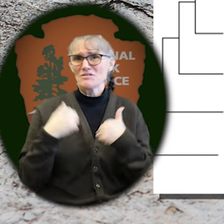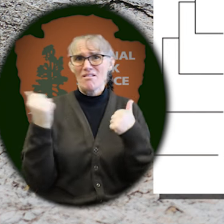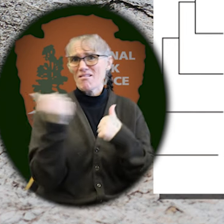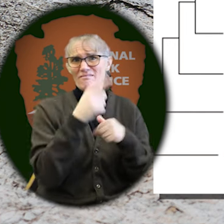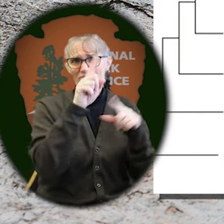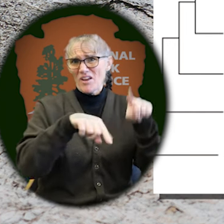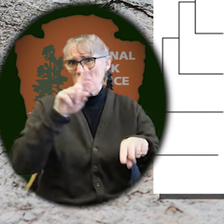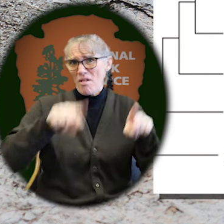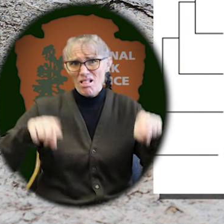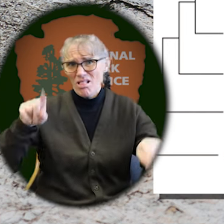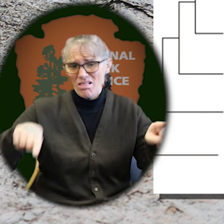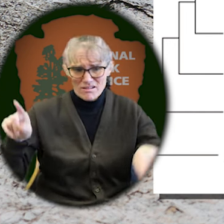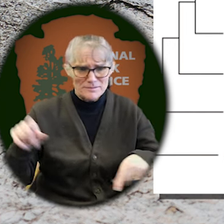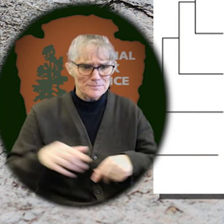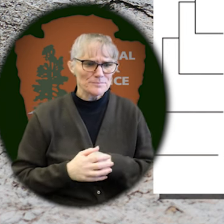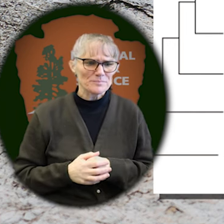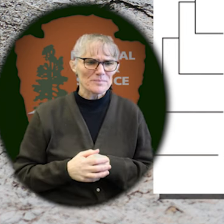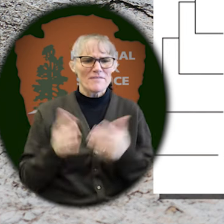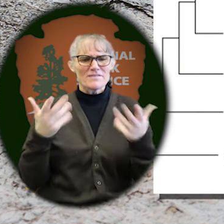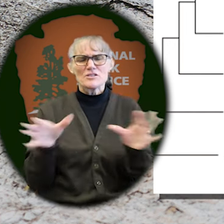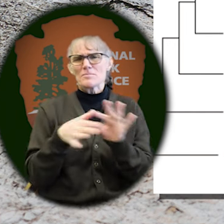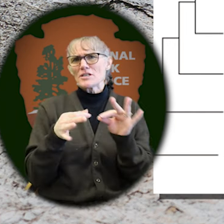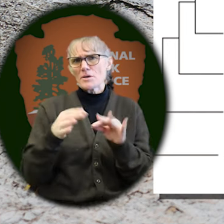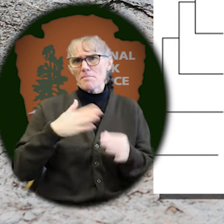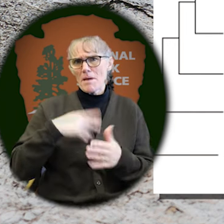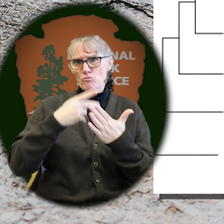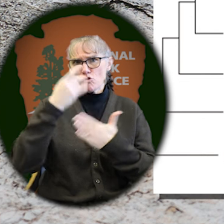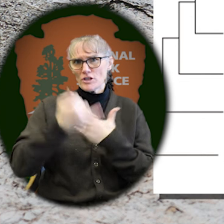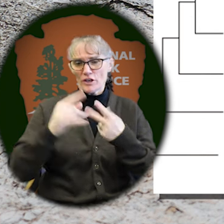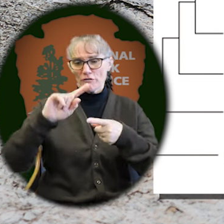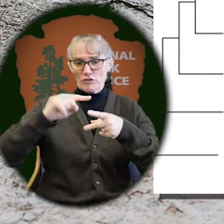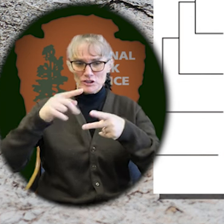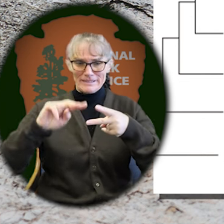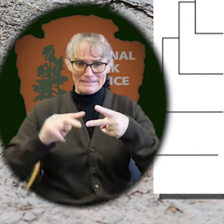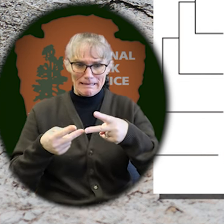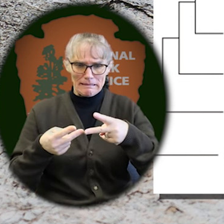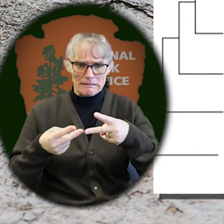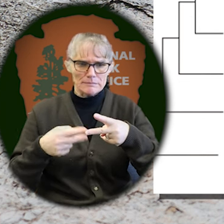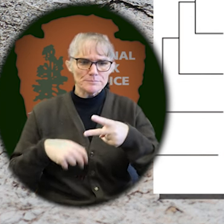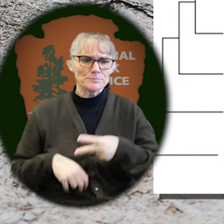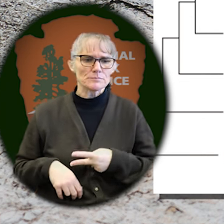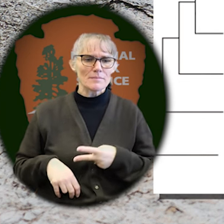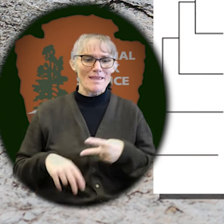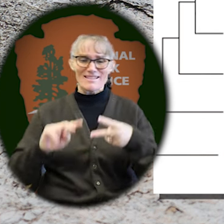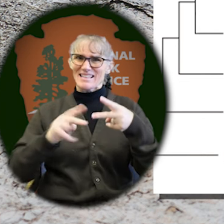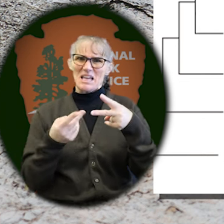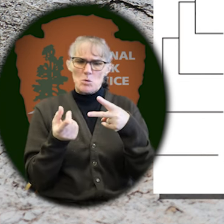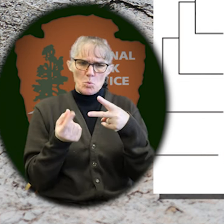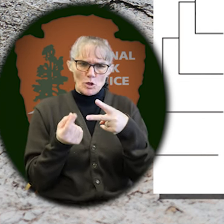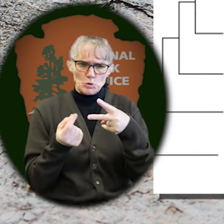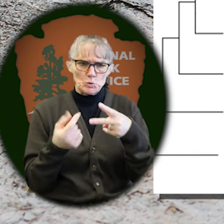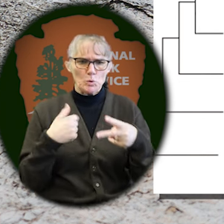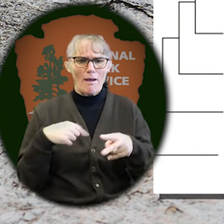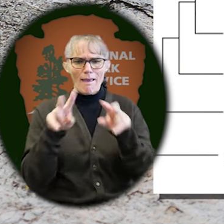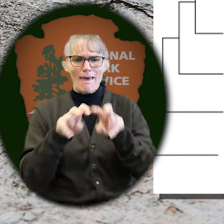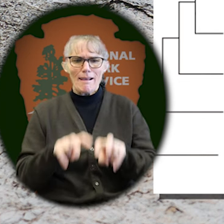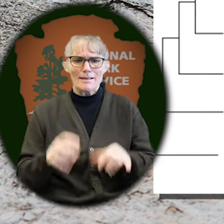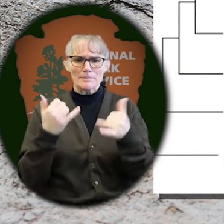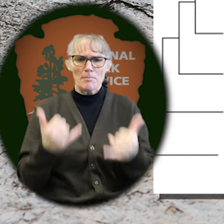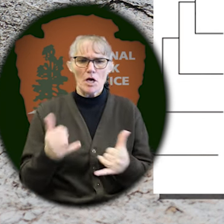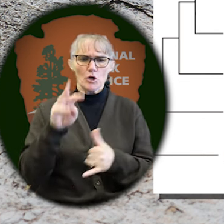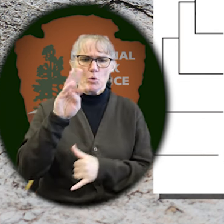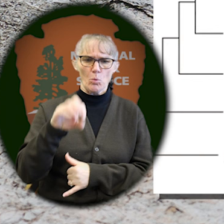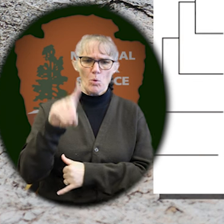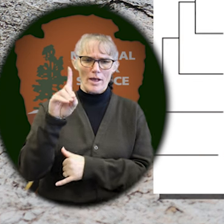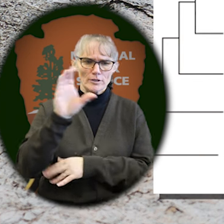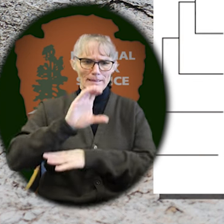And as I previously mentioned, I have done a second phase of my project. Well, I looked at recent wild camelids, did some